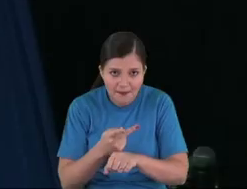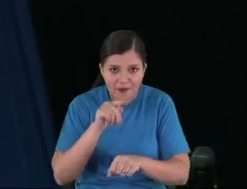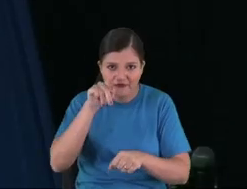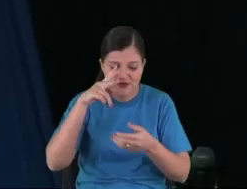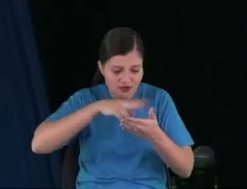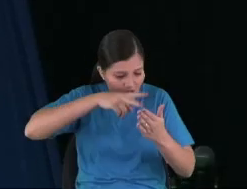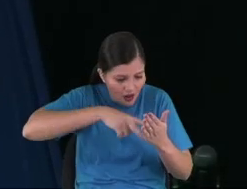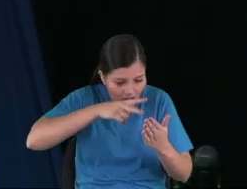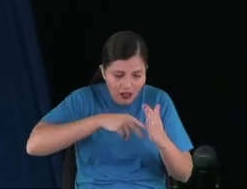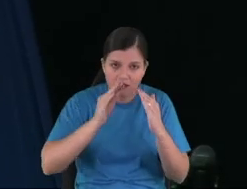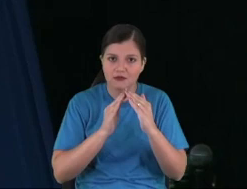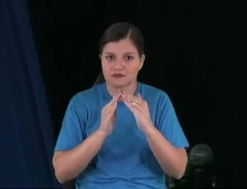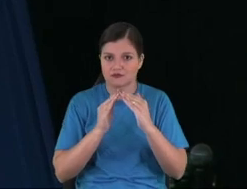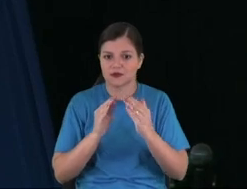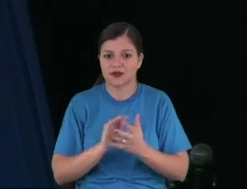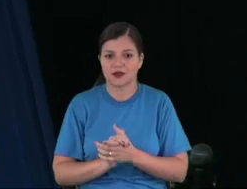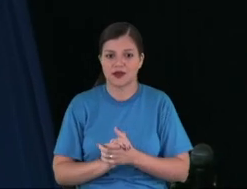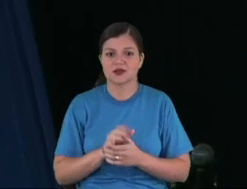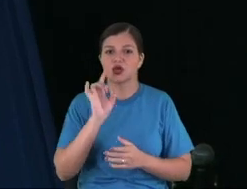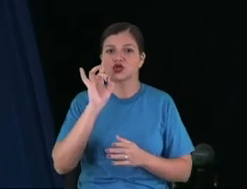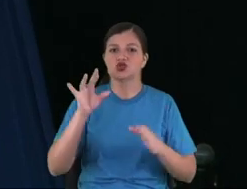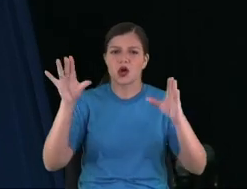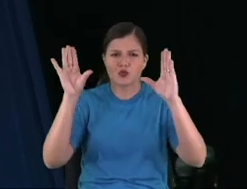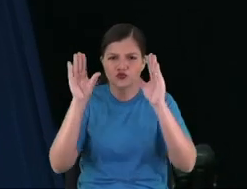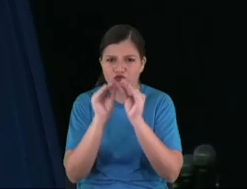I'm going to make a paraphrase here.